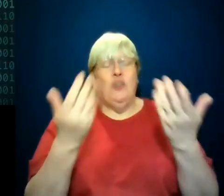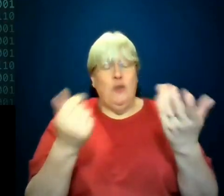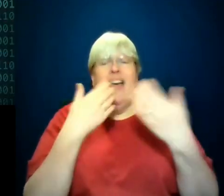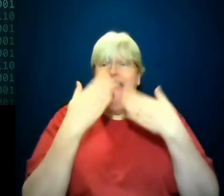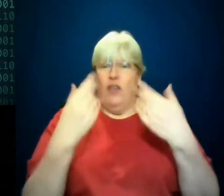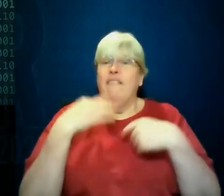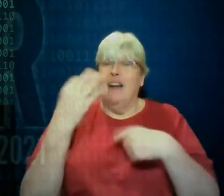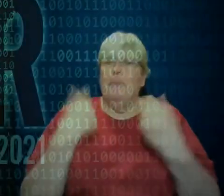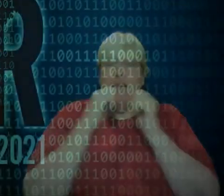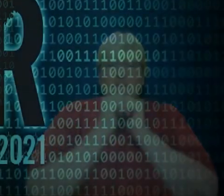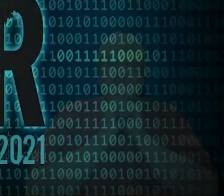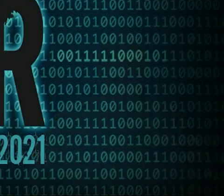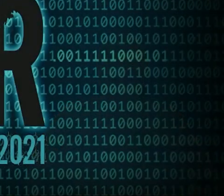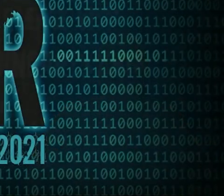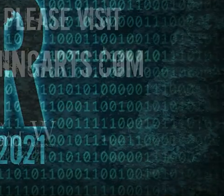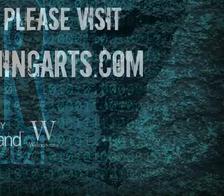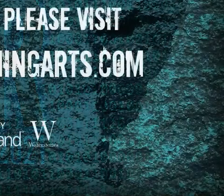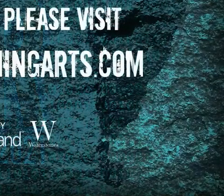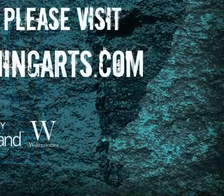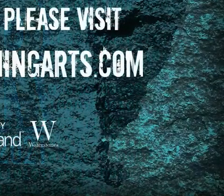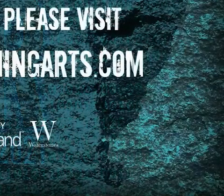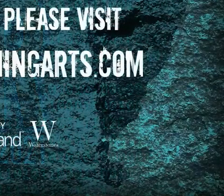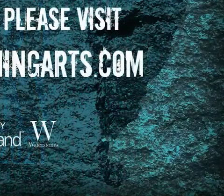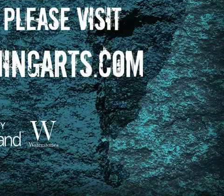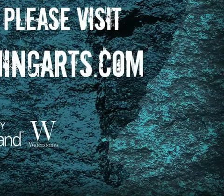you. You